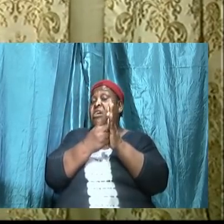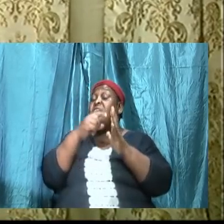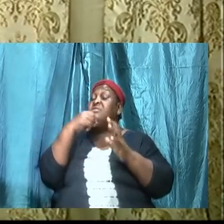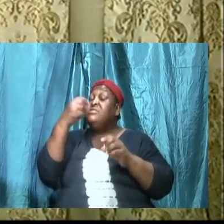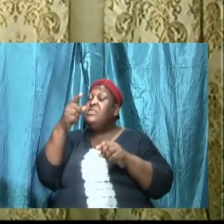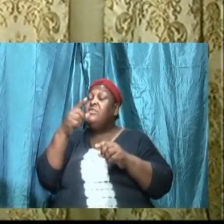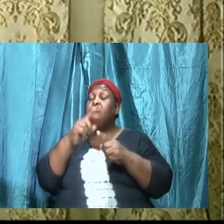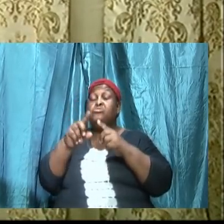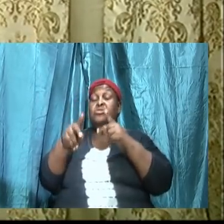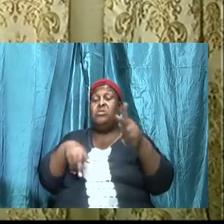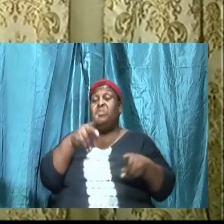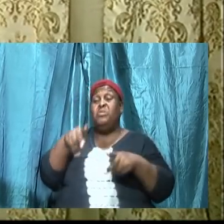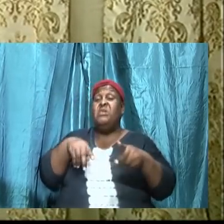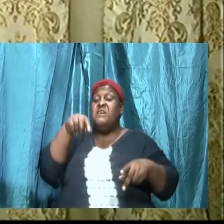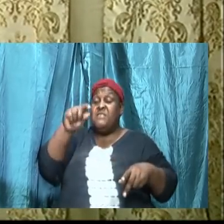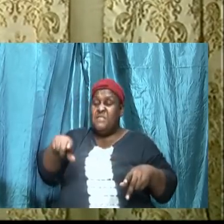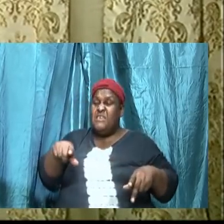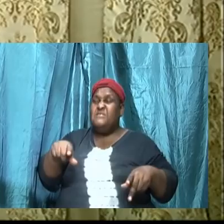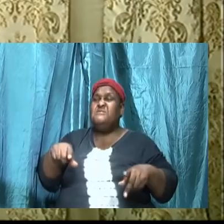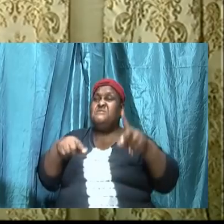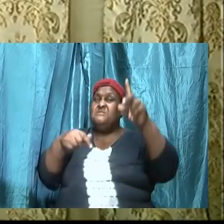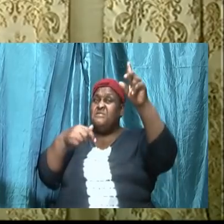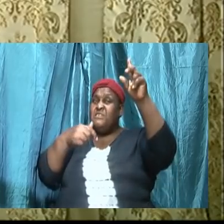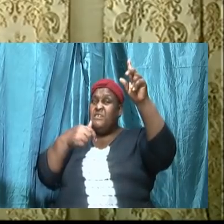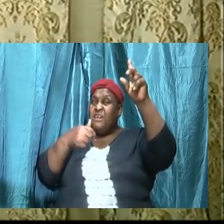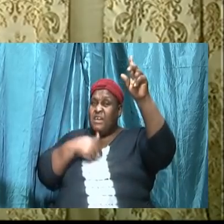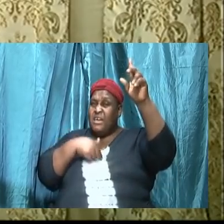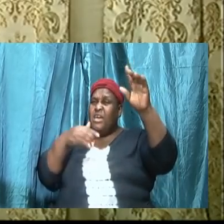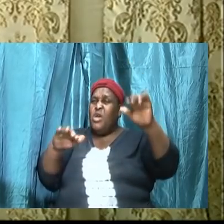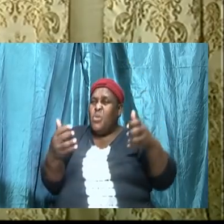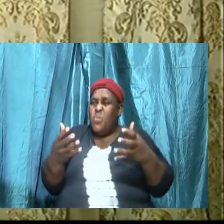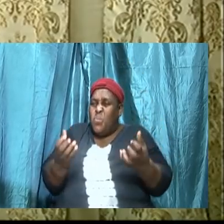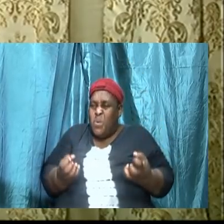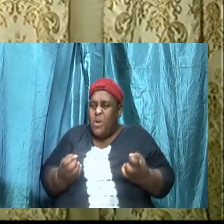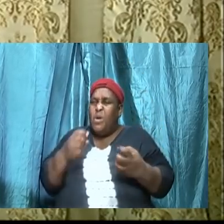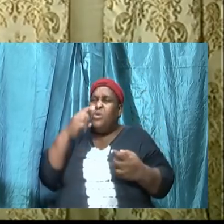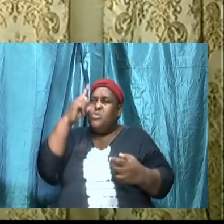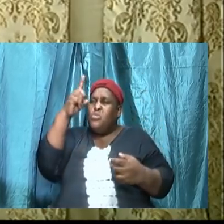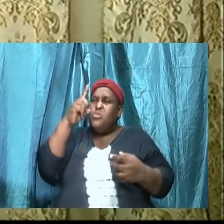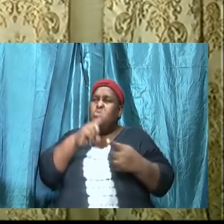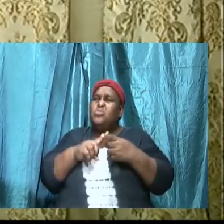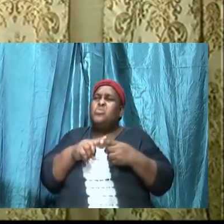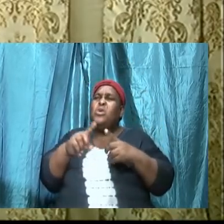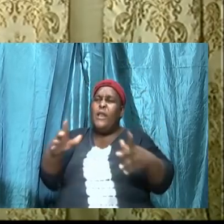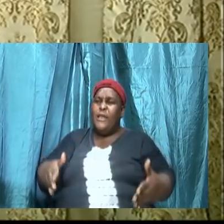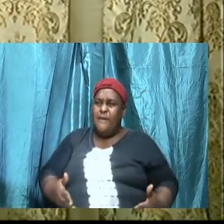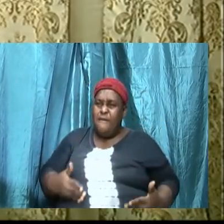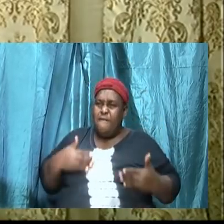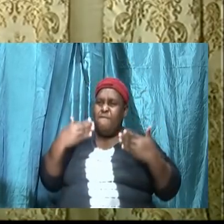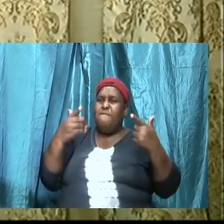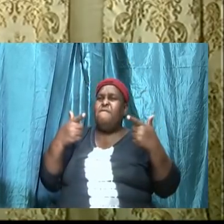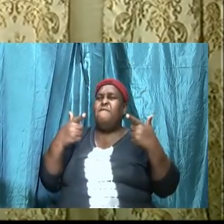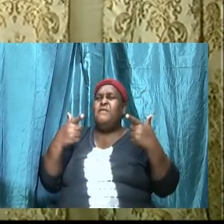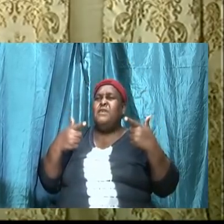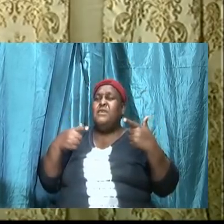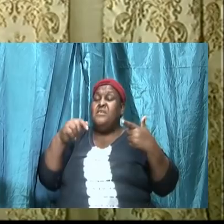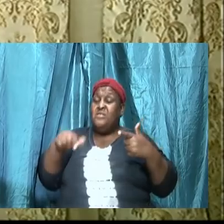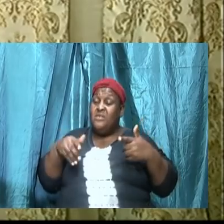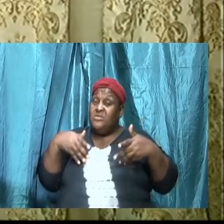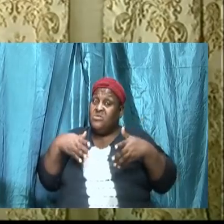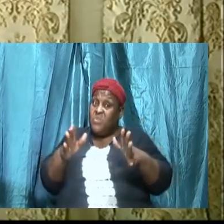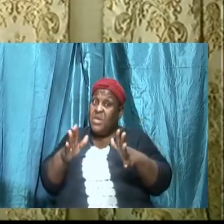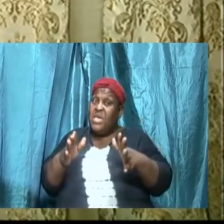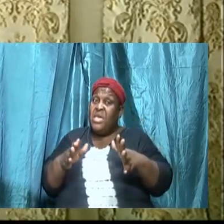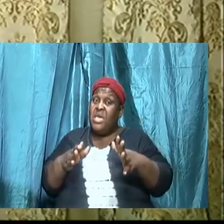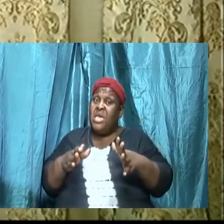people, this is how I want you to walk. This way is the way that I require of you as